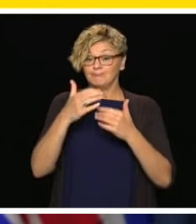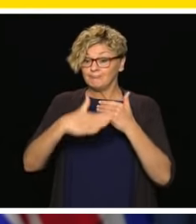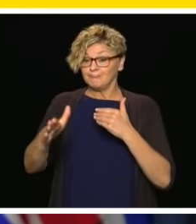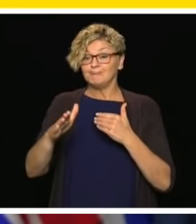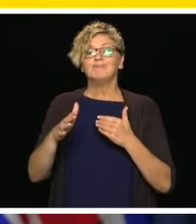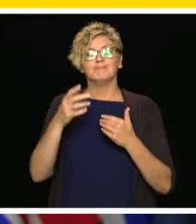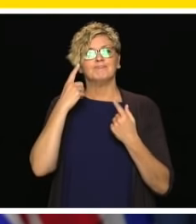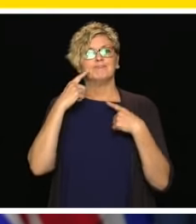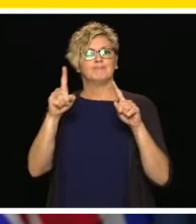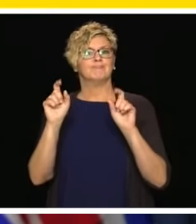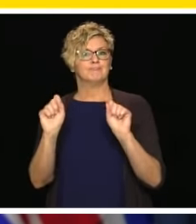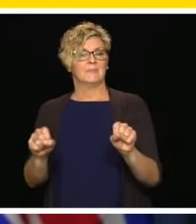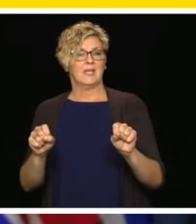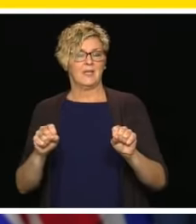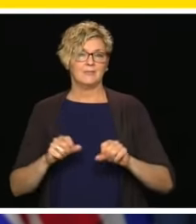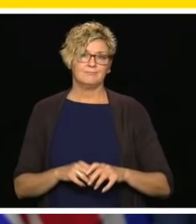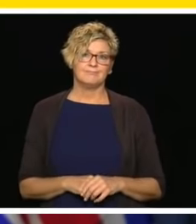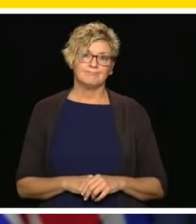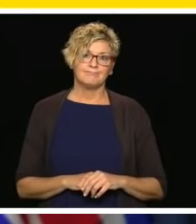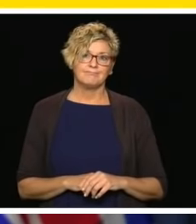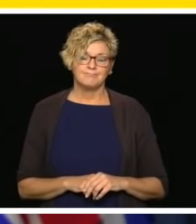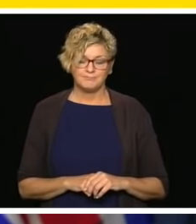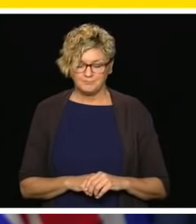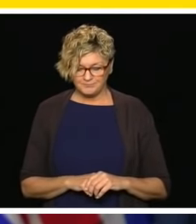Thank Our next question is from Justine Hunter.